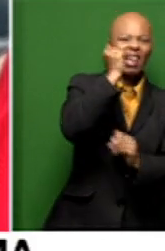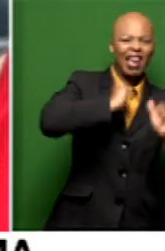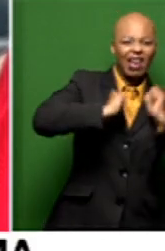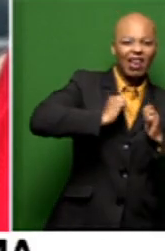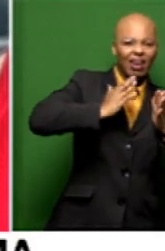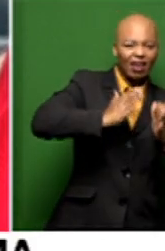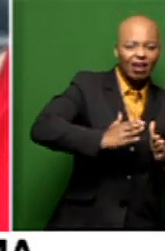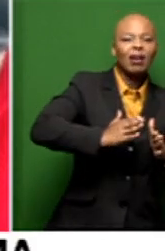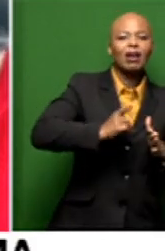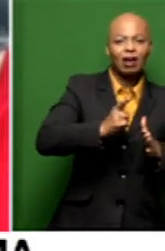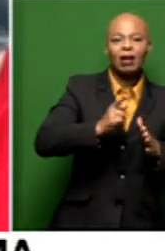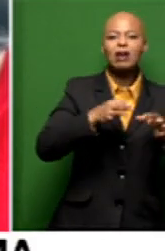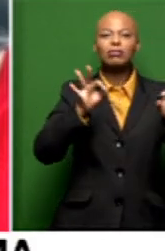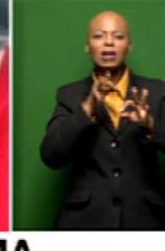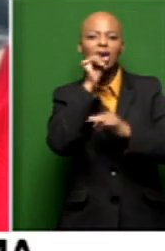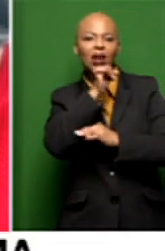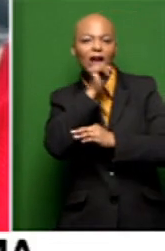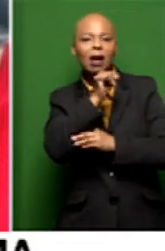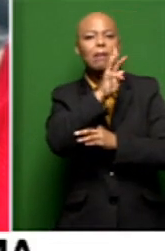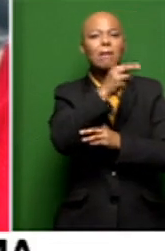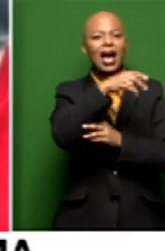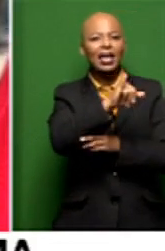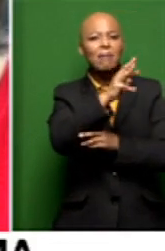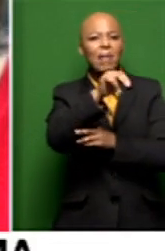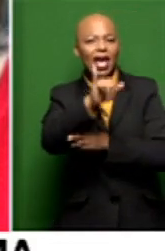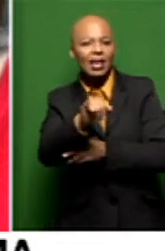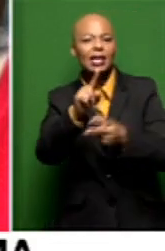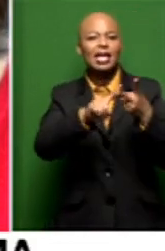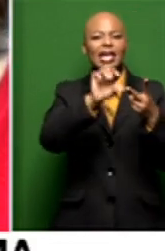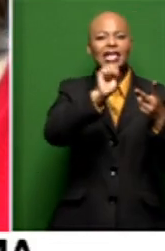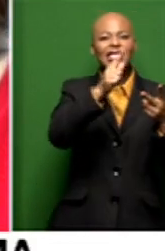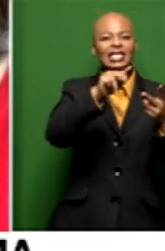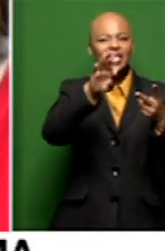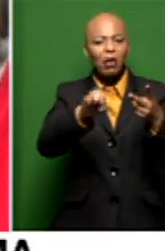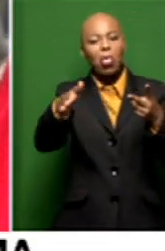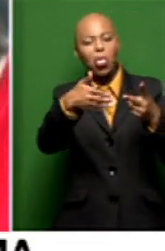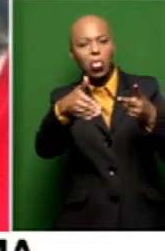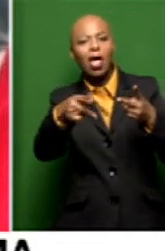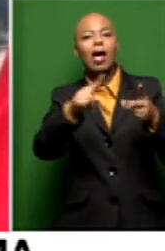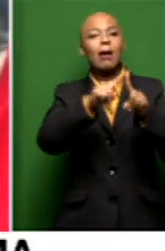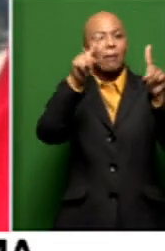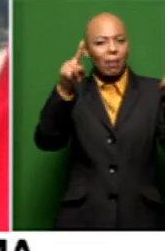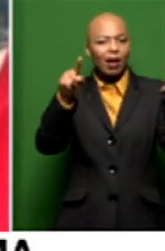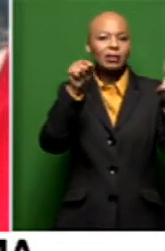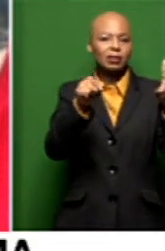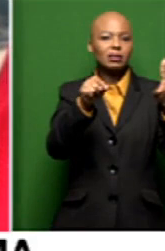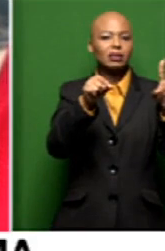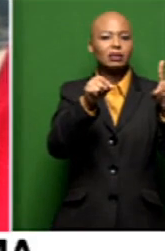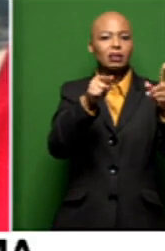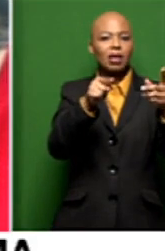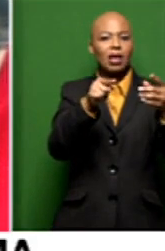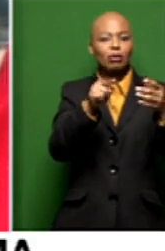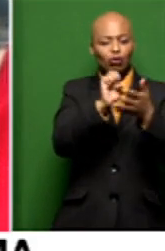Civil Reel you played there. saw Molly Barron, saw Steve Fattah wasn't in there, but we have interviewed Steve Fattah.